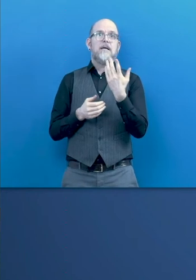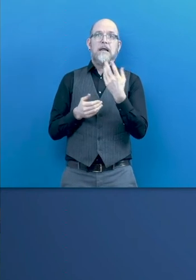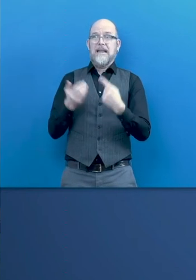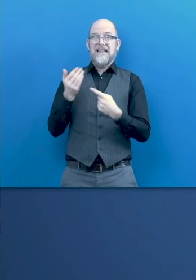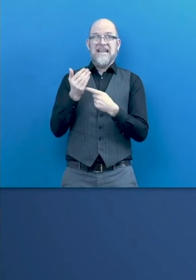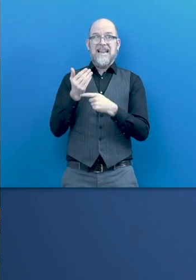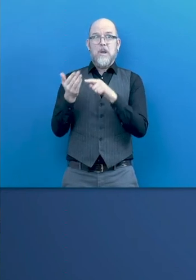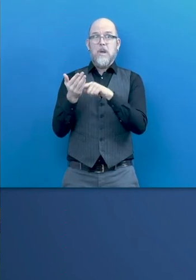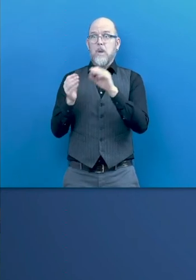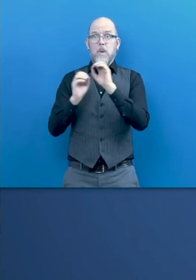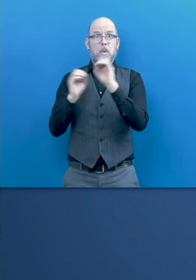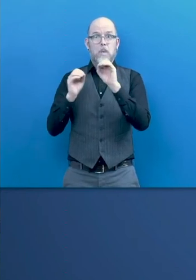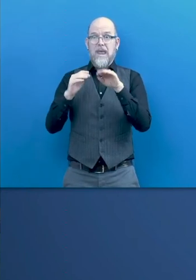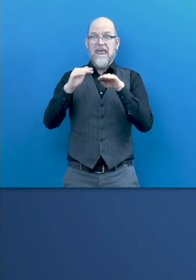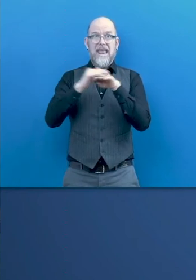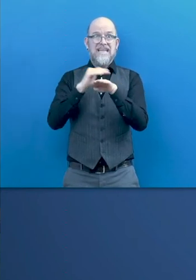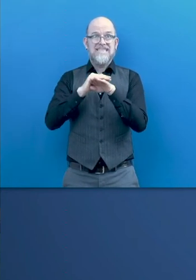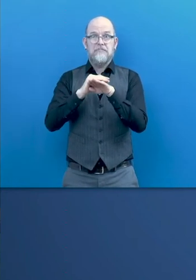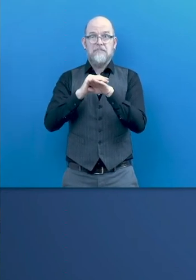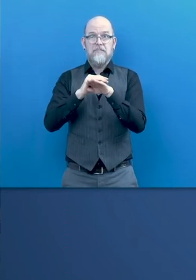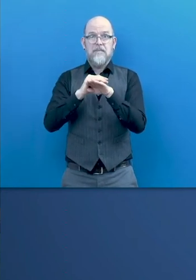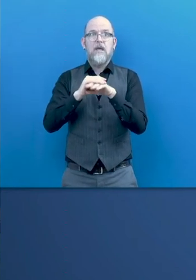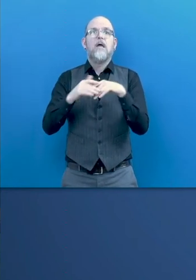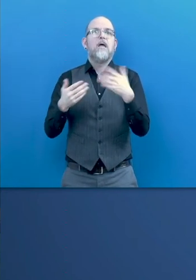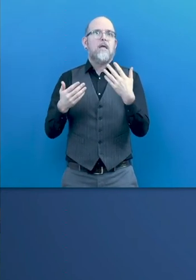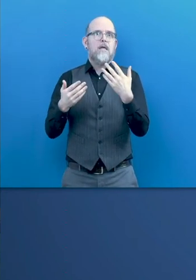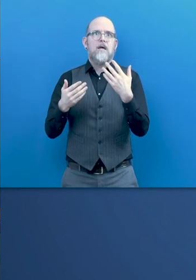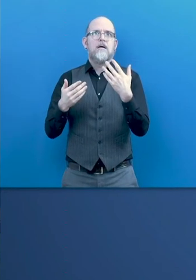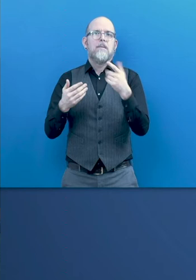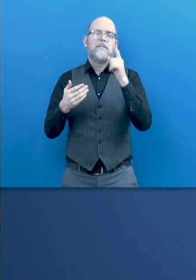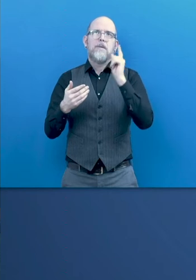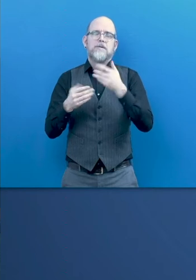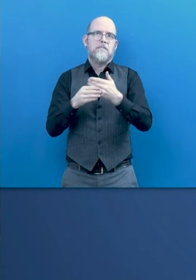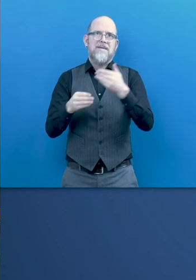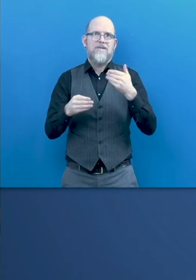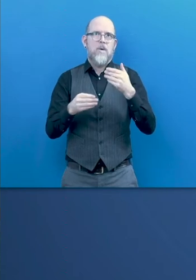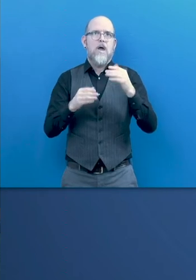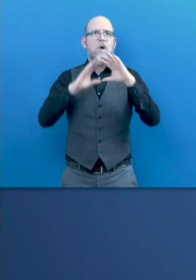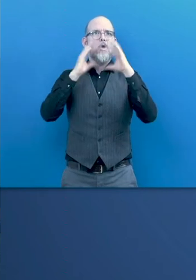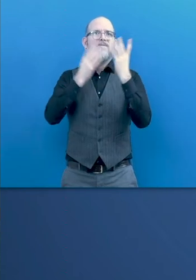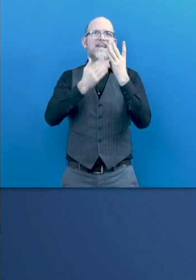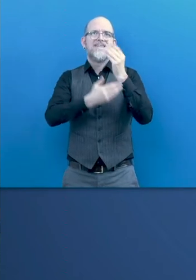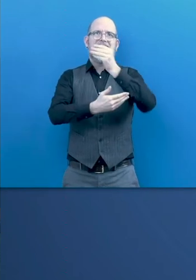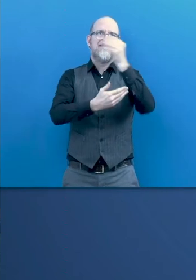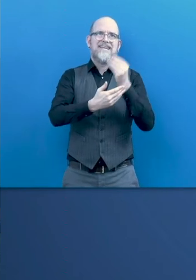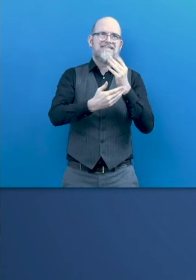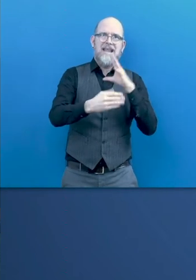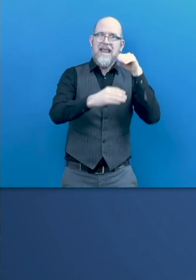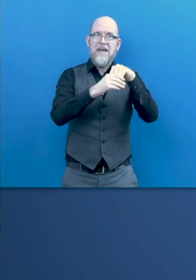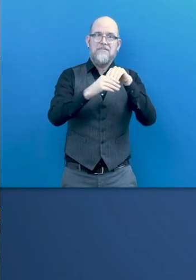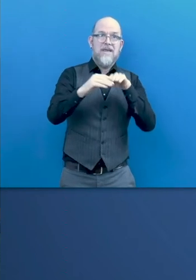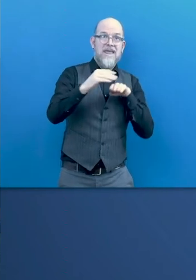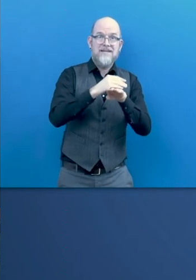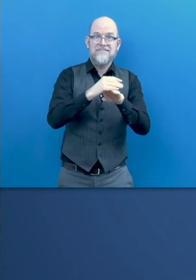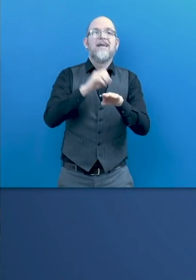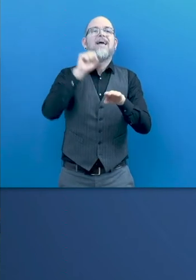programming of from the beginning of this design. It will be one more barrier, it will new barrier,